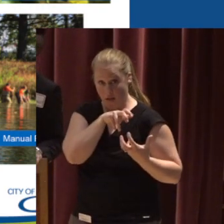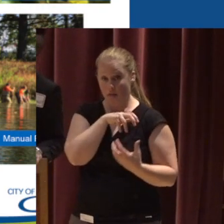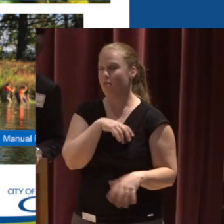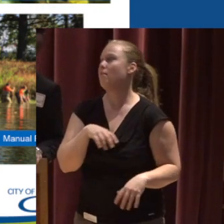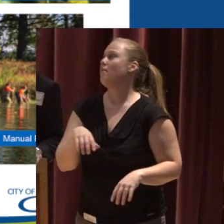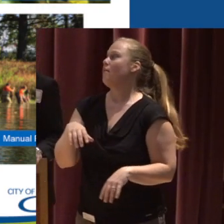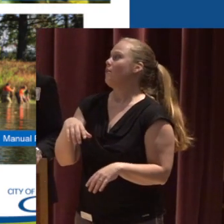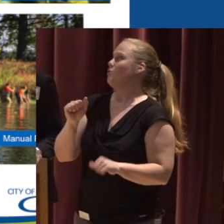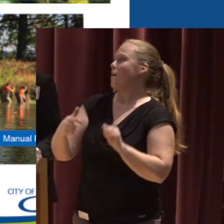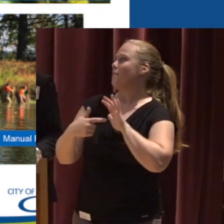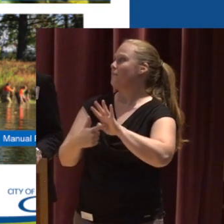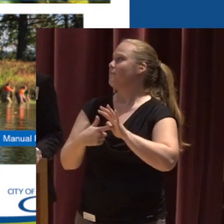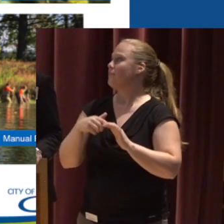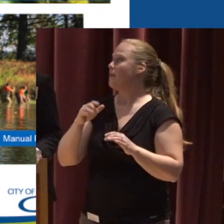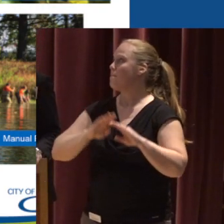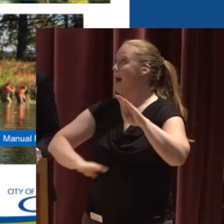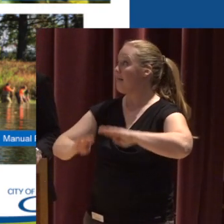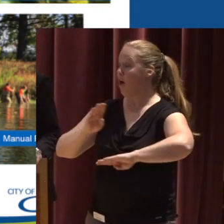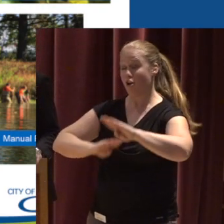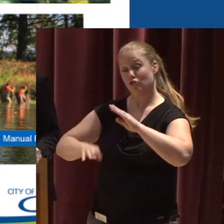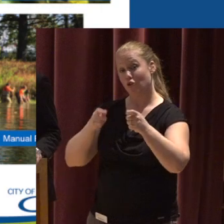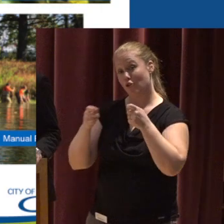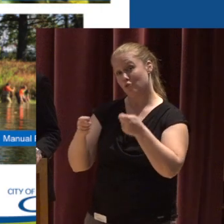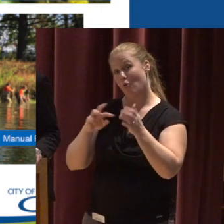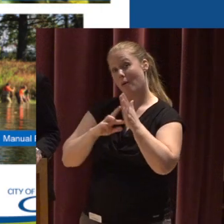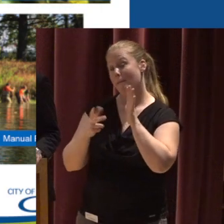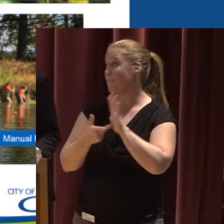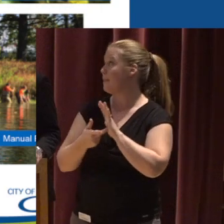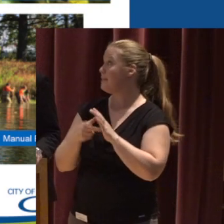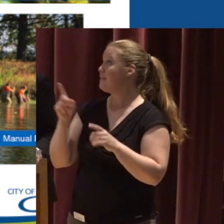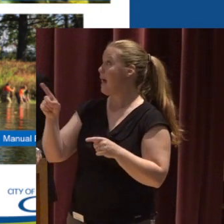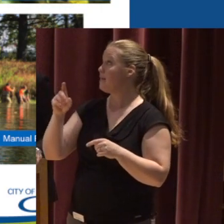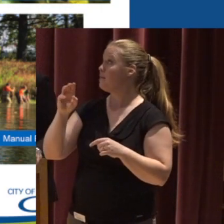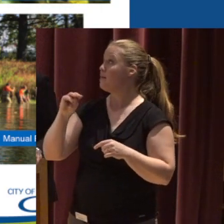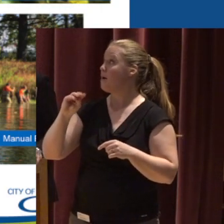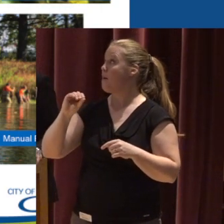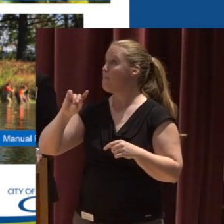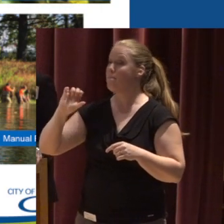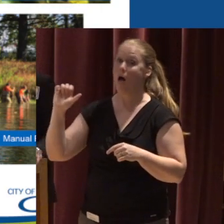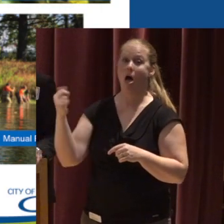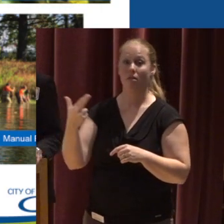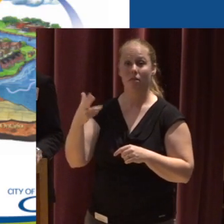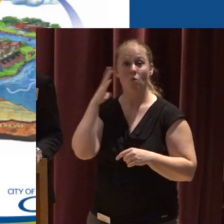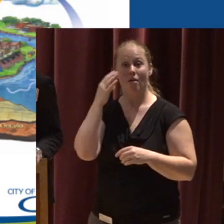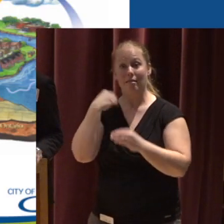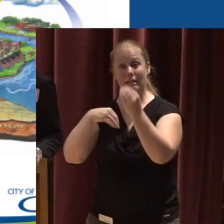probably familiar with this Of biological control using the cinnabar moth to eat tansy ragwort